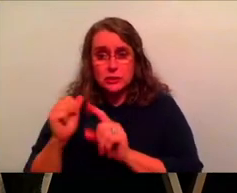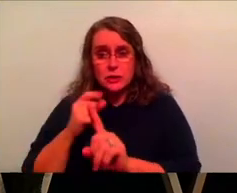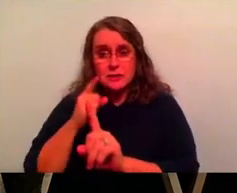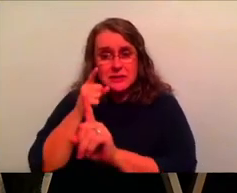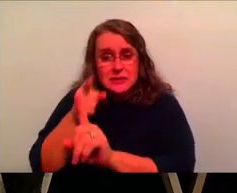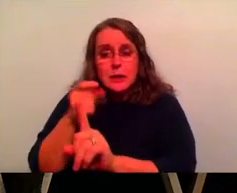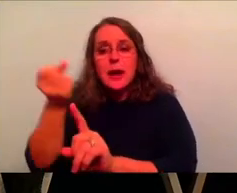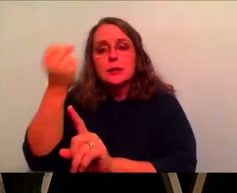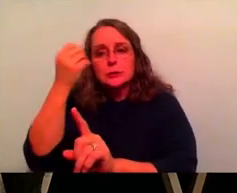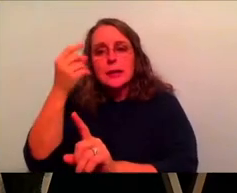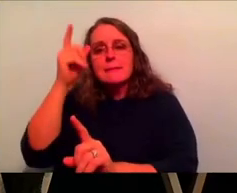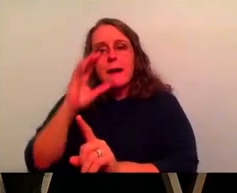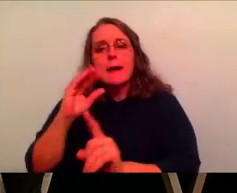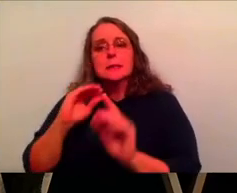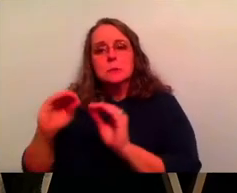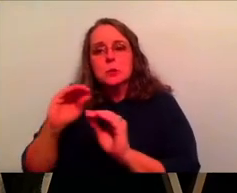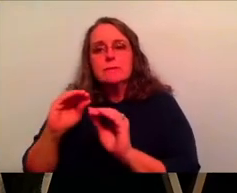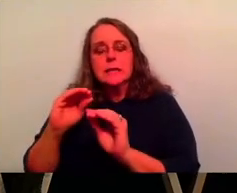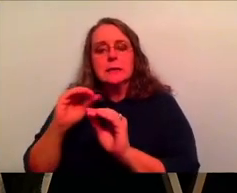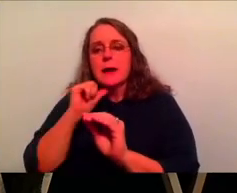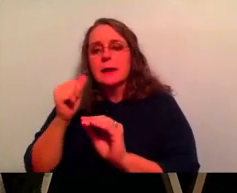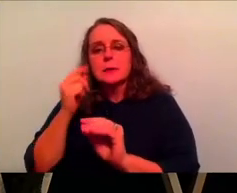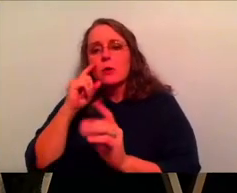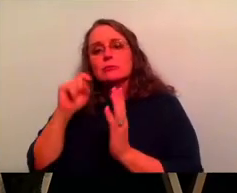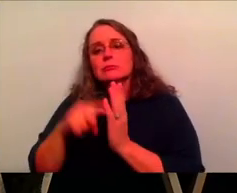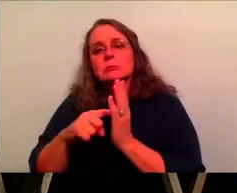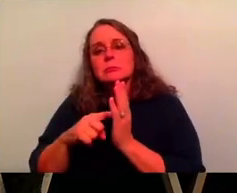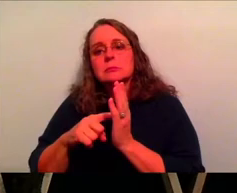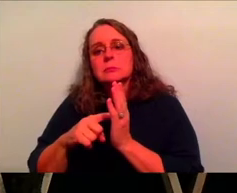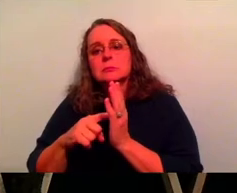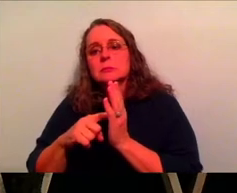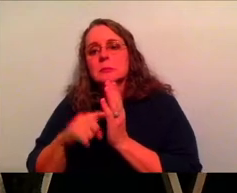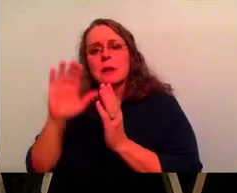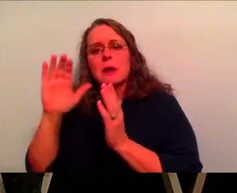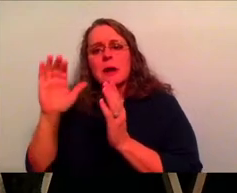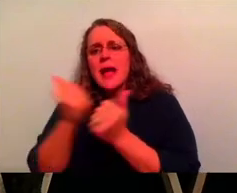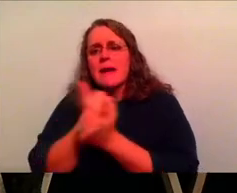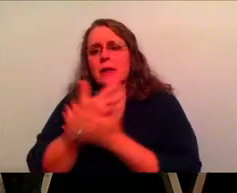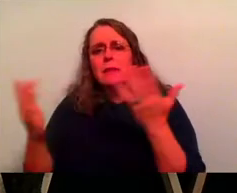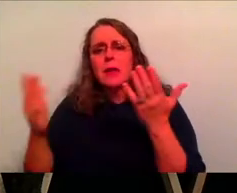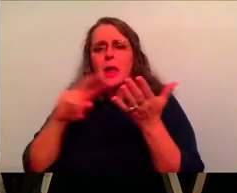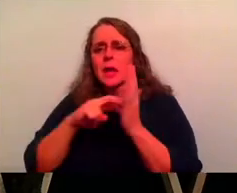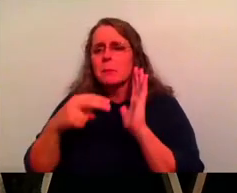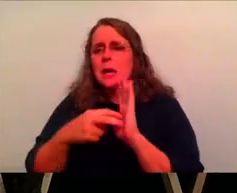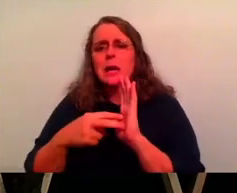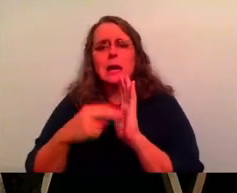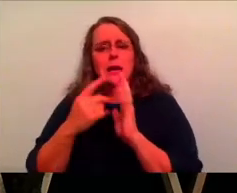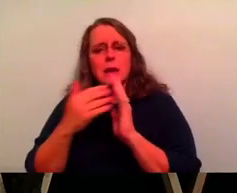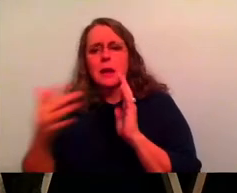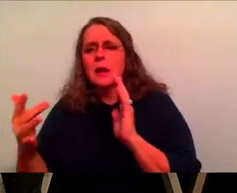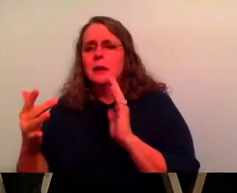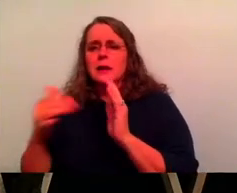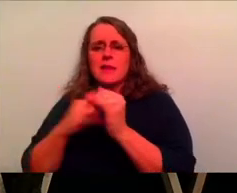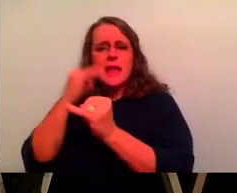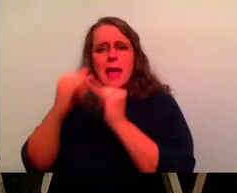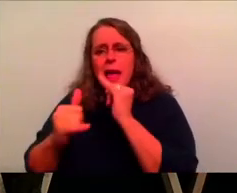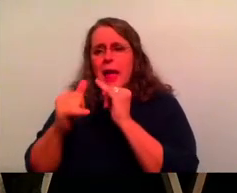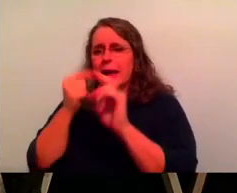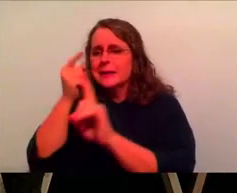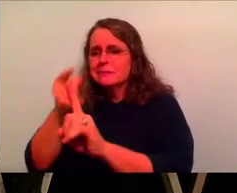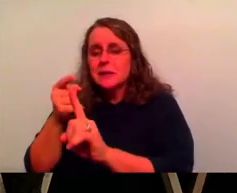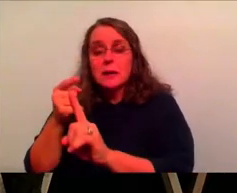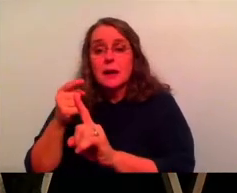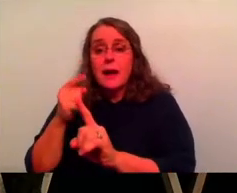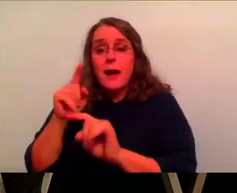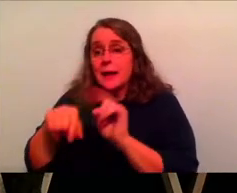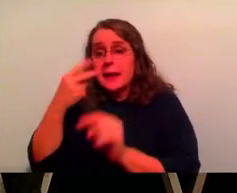is moving. God is moving. I may not see every moment. I may not see the whole picture and what the end game is. Uh, but I know that he is for me and I know that